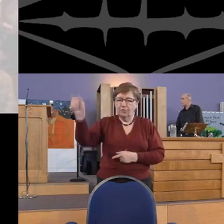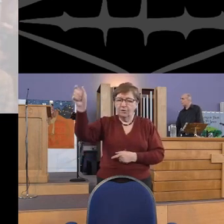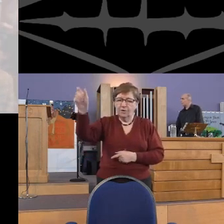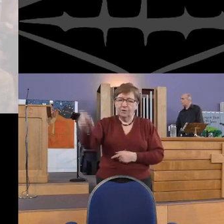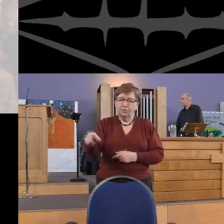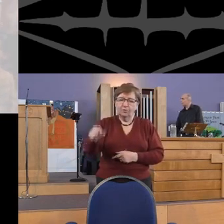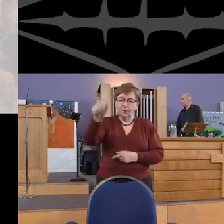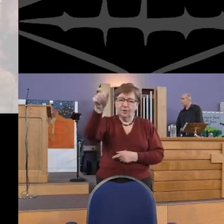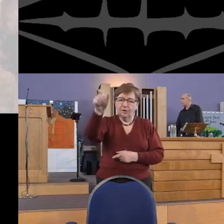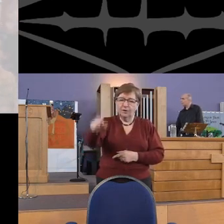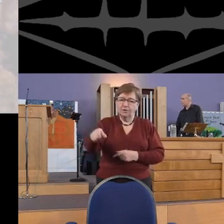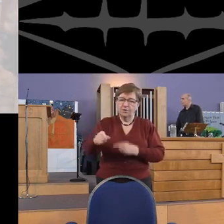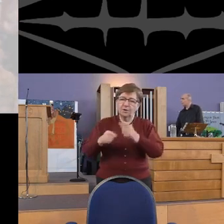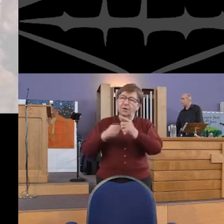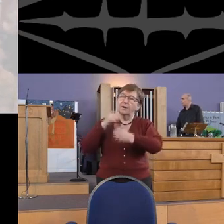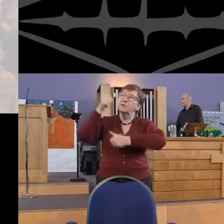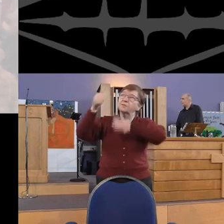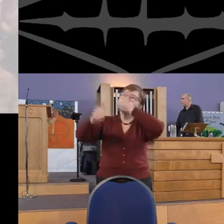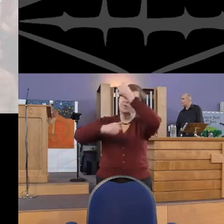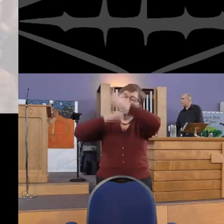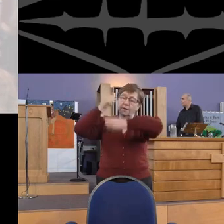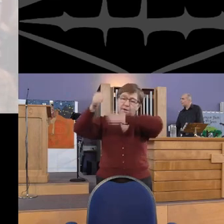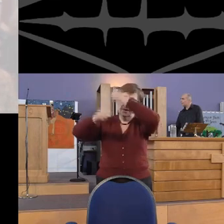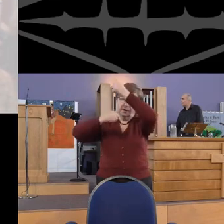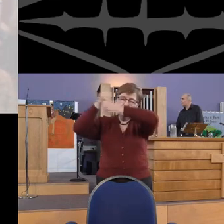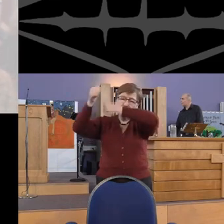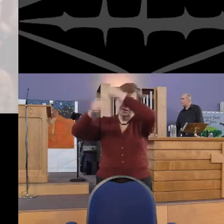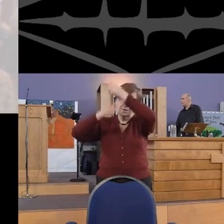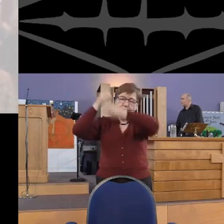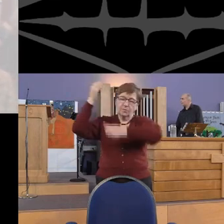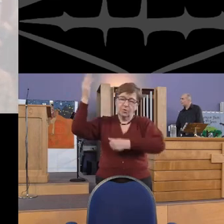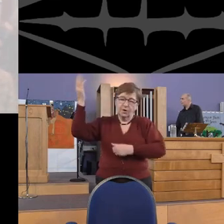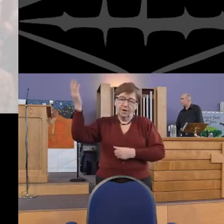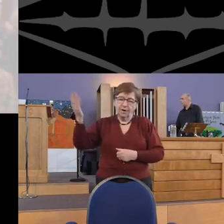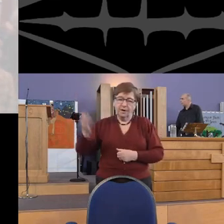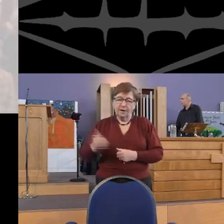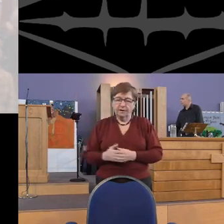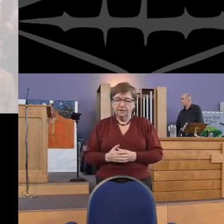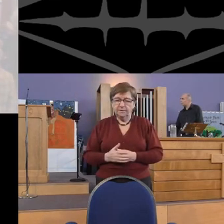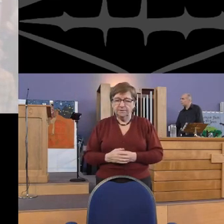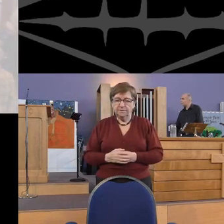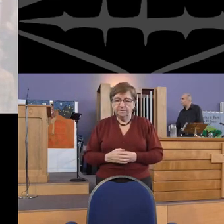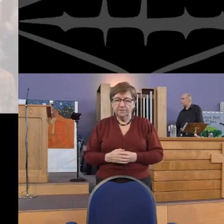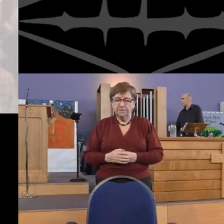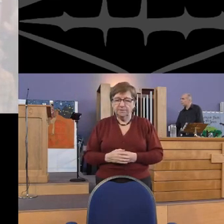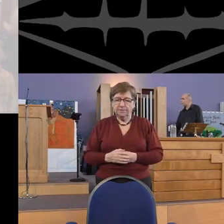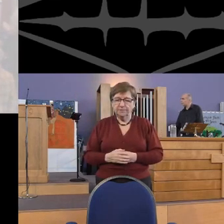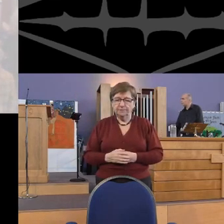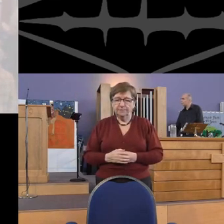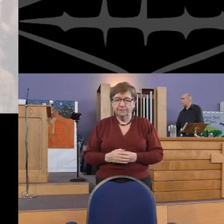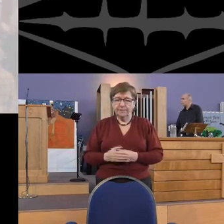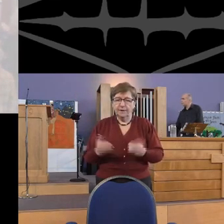every creator seek his grace.